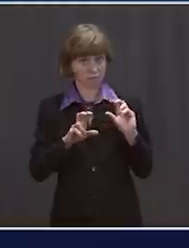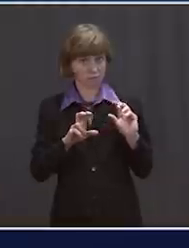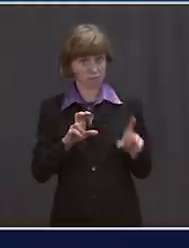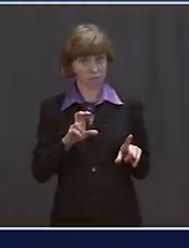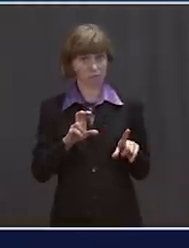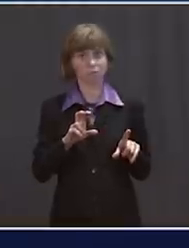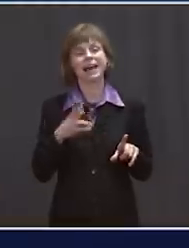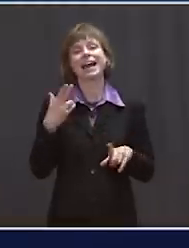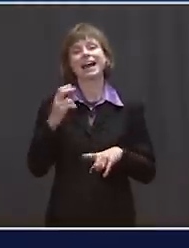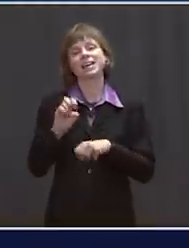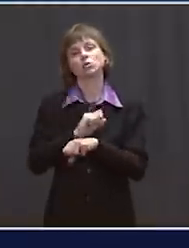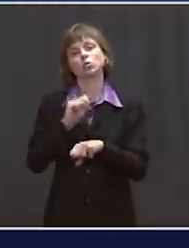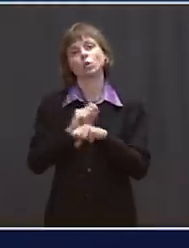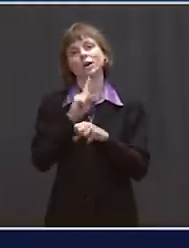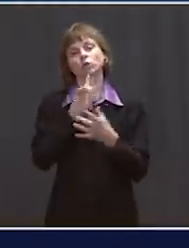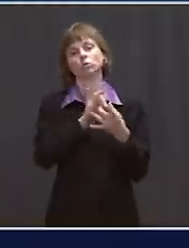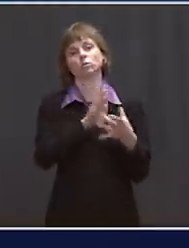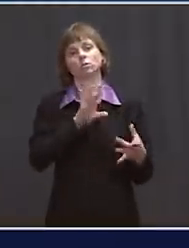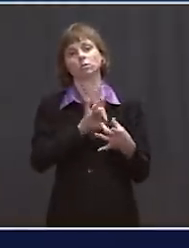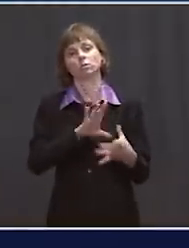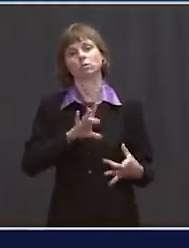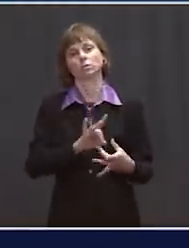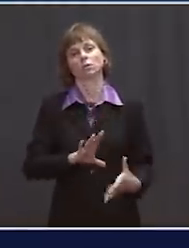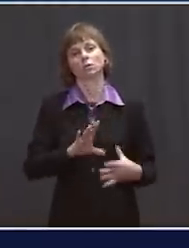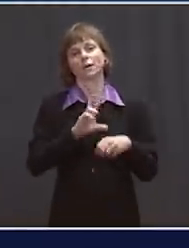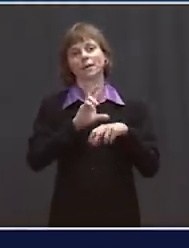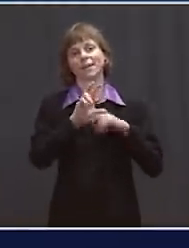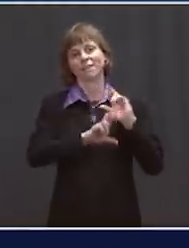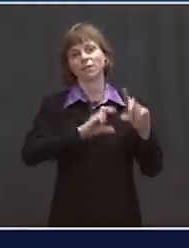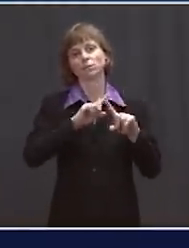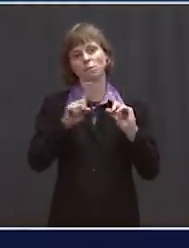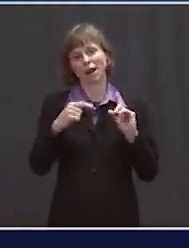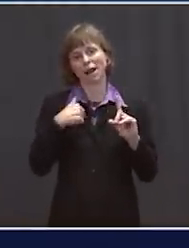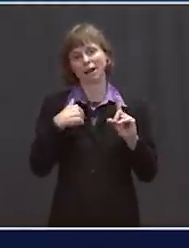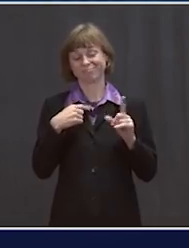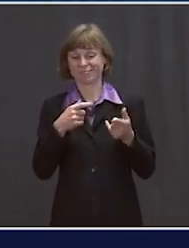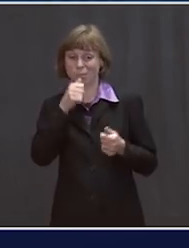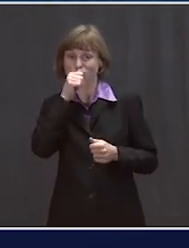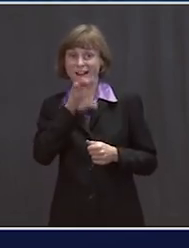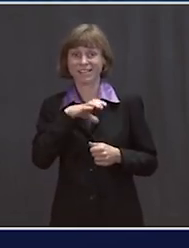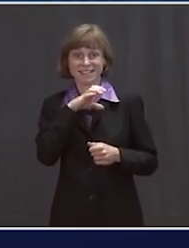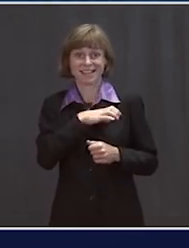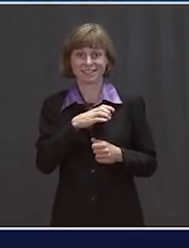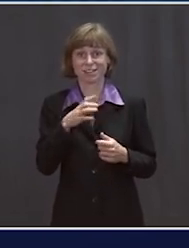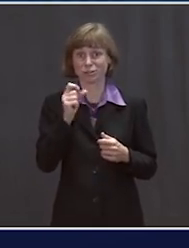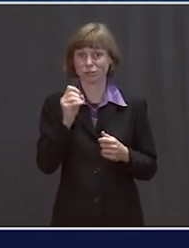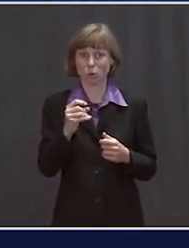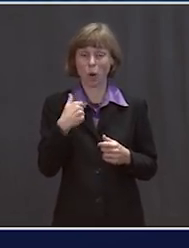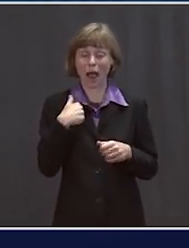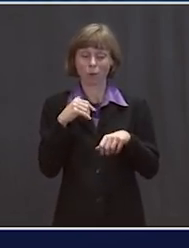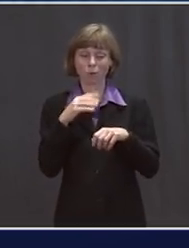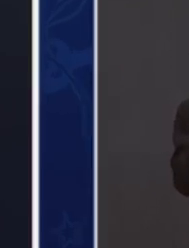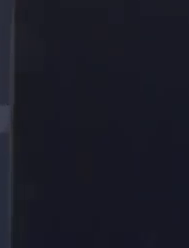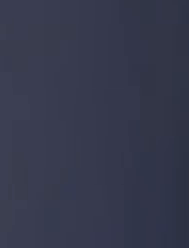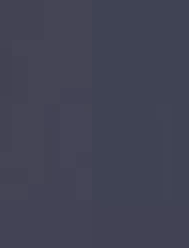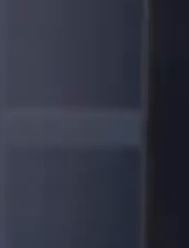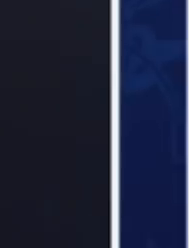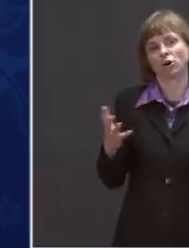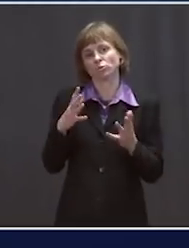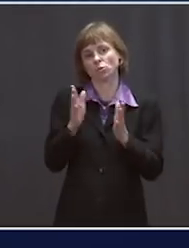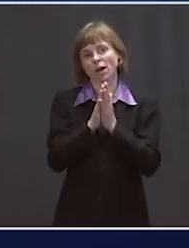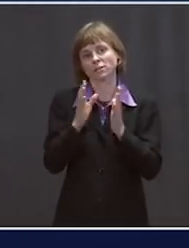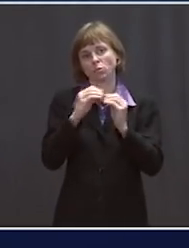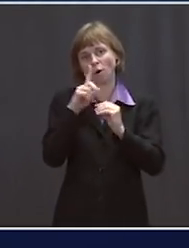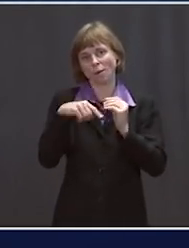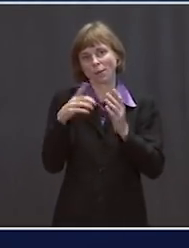He has been working to unwind his investment, but I would certainly point you, he's a private citizen, I would point you to him or his lawyers on the outside. And